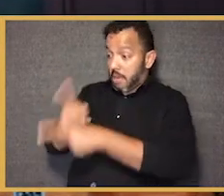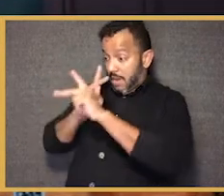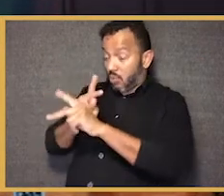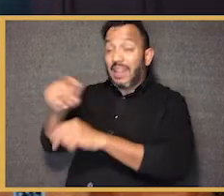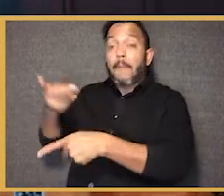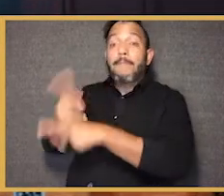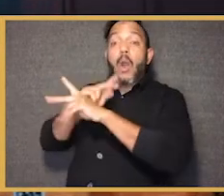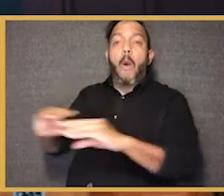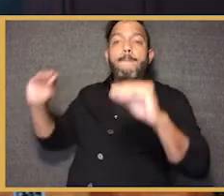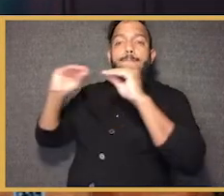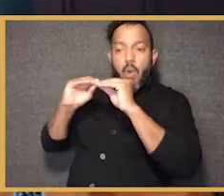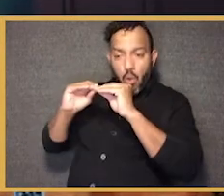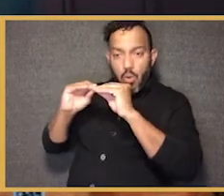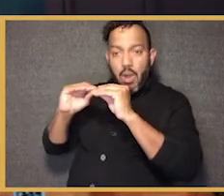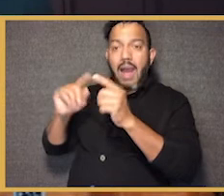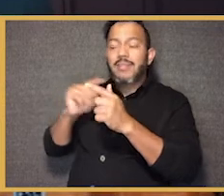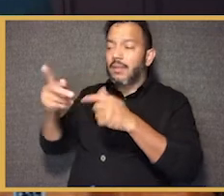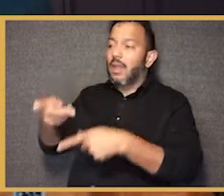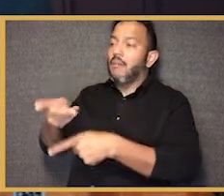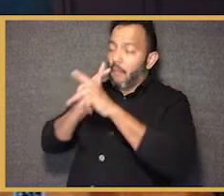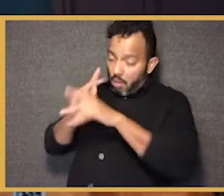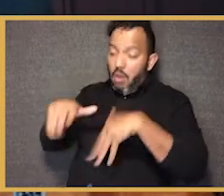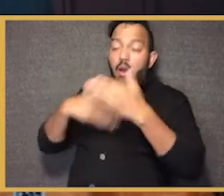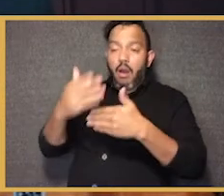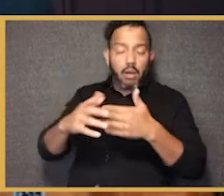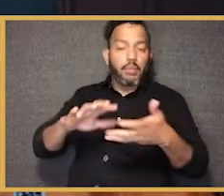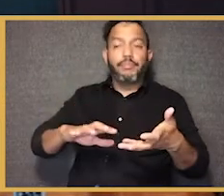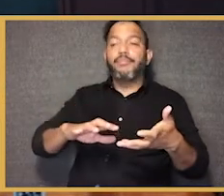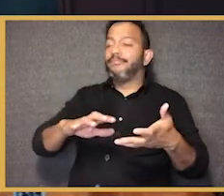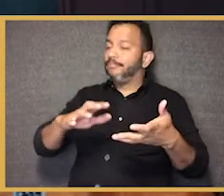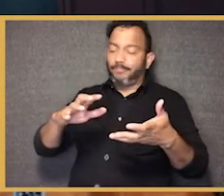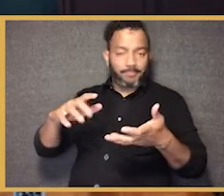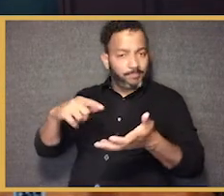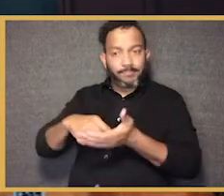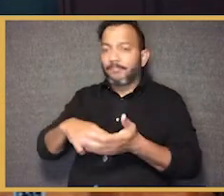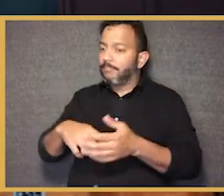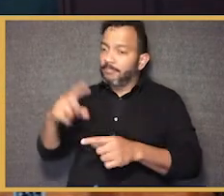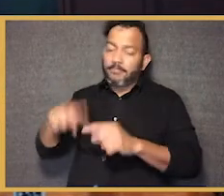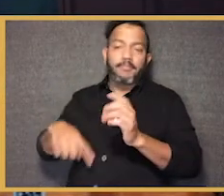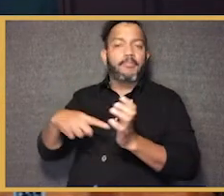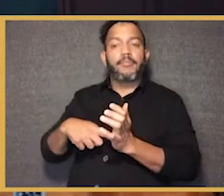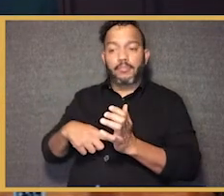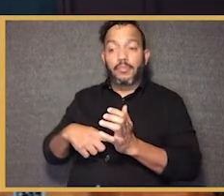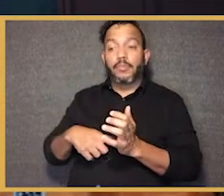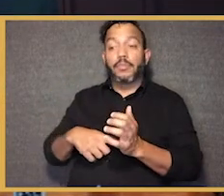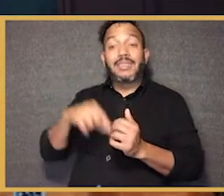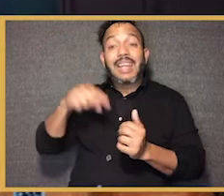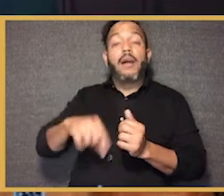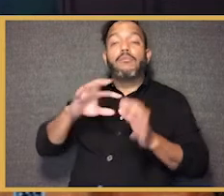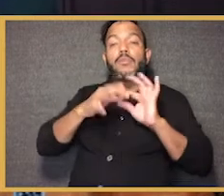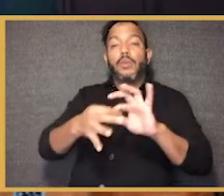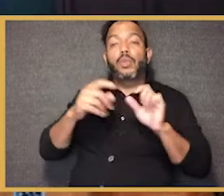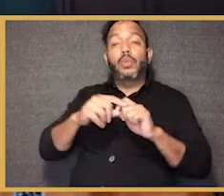they do borrow, they borrow more, and they are more likely to default. And that's tied up with the issues of the racial wealth gap that we talked